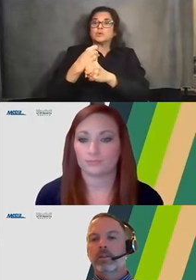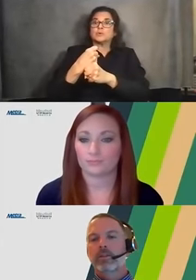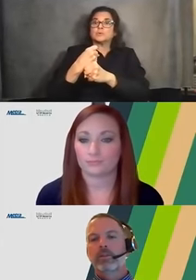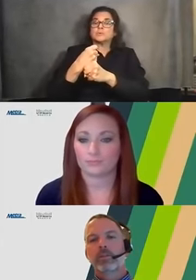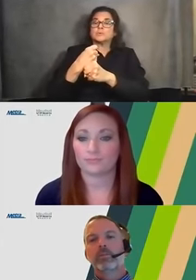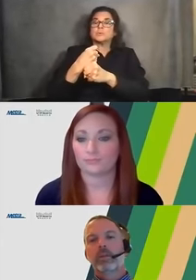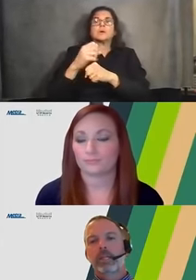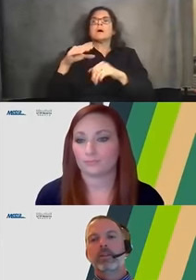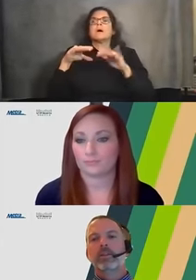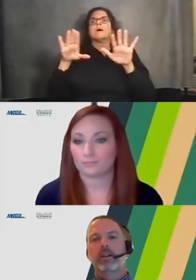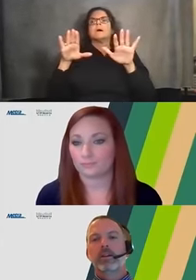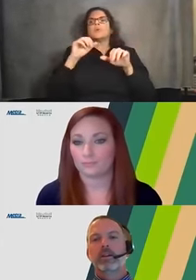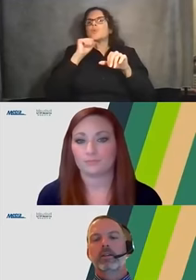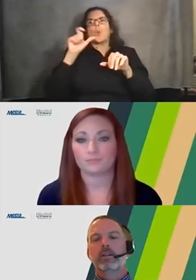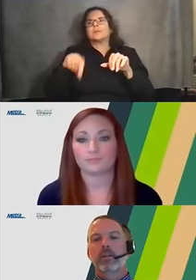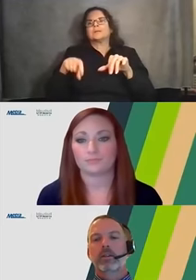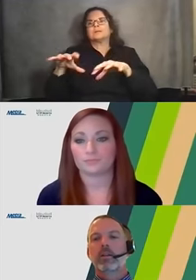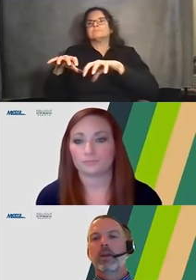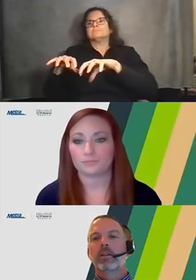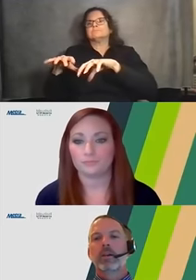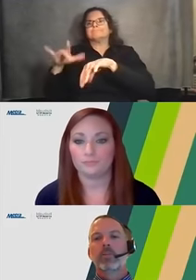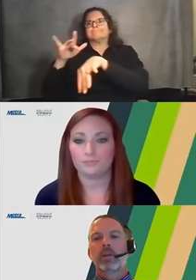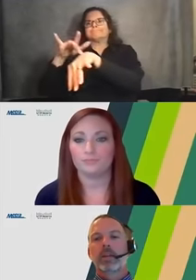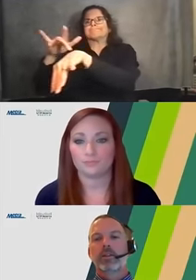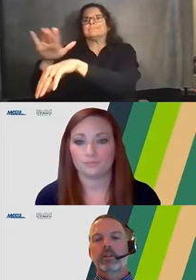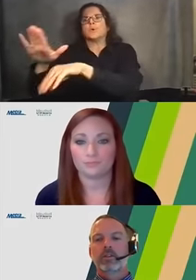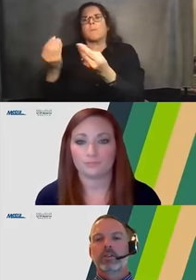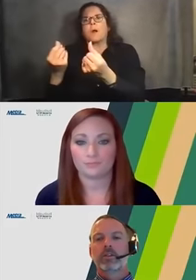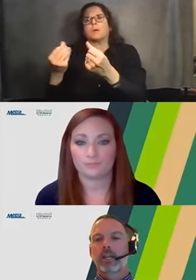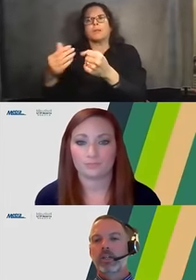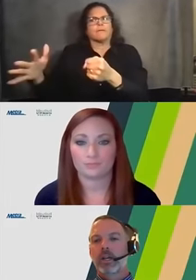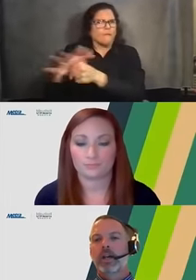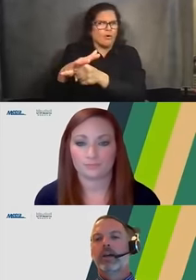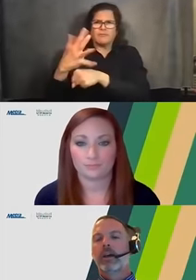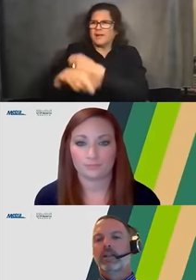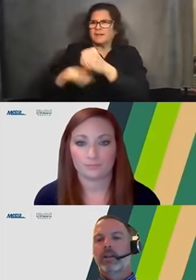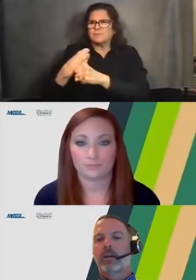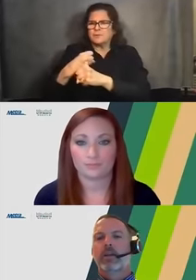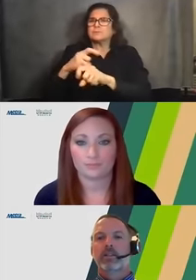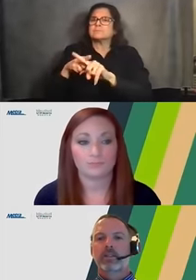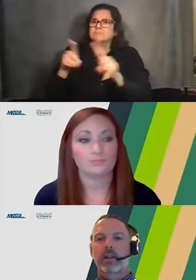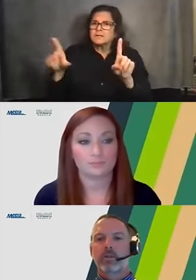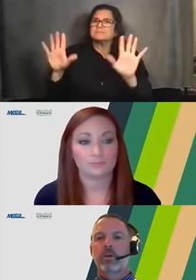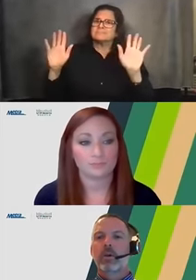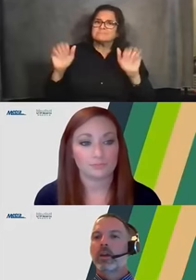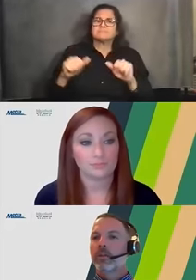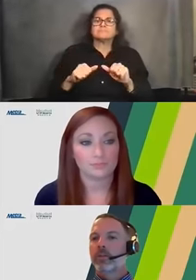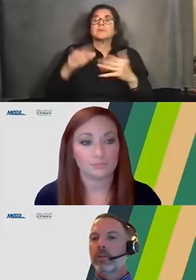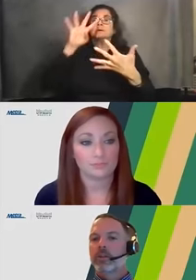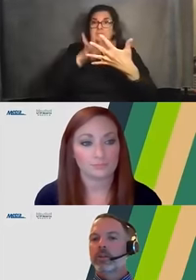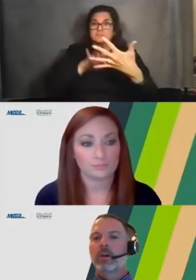access would be needed that entire timeline. But again, the construction staging and timing and schedule